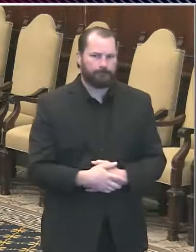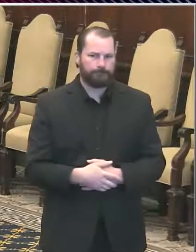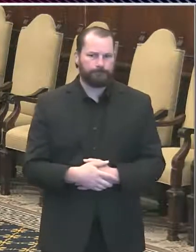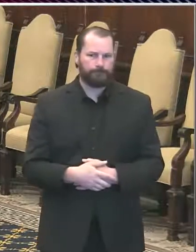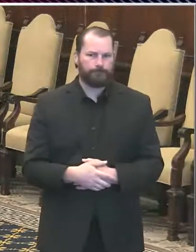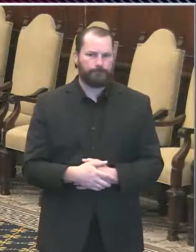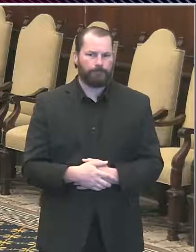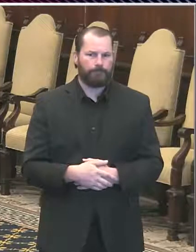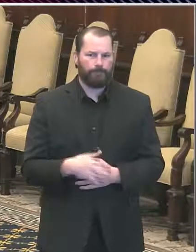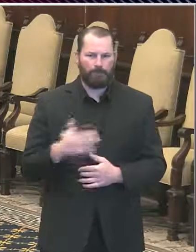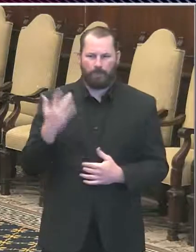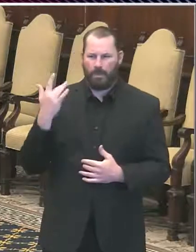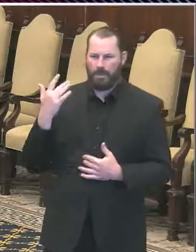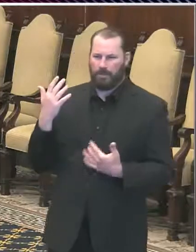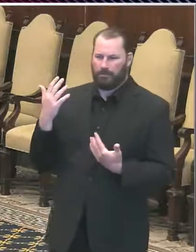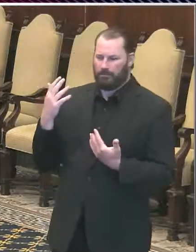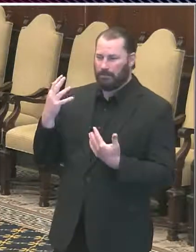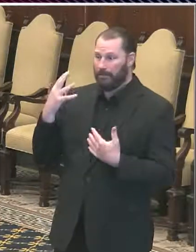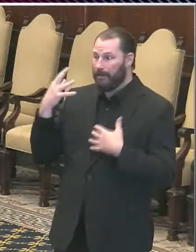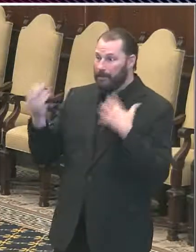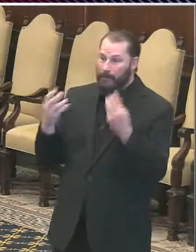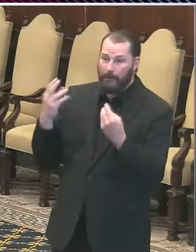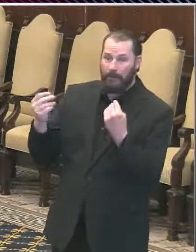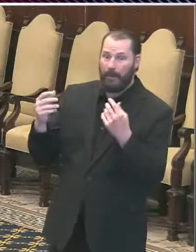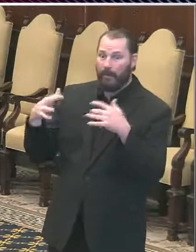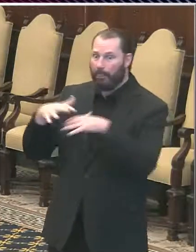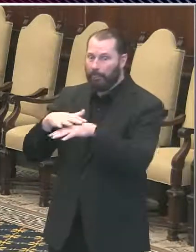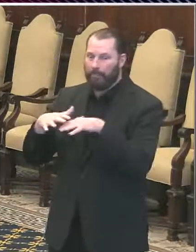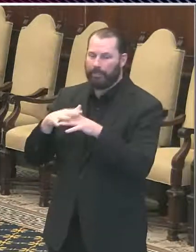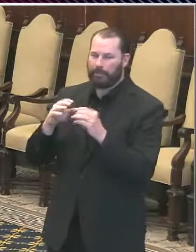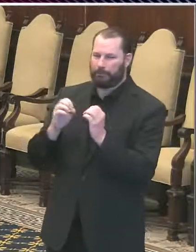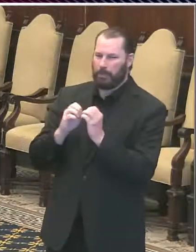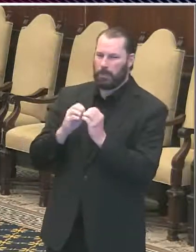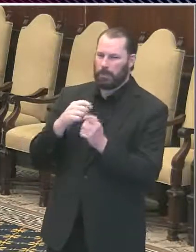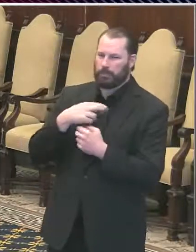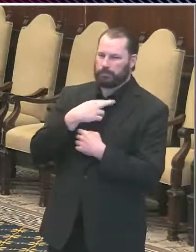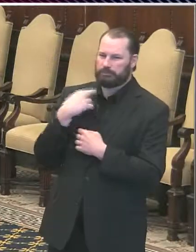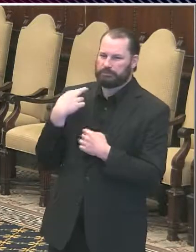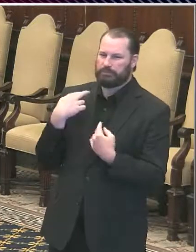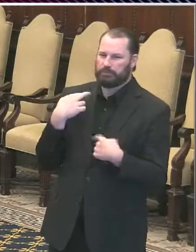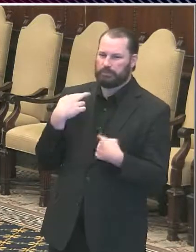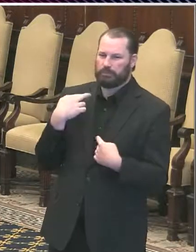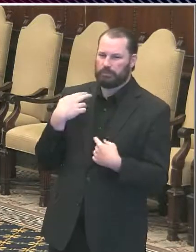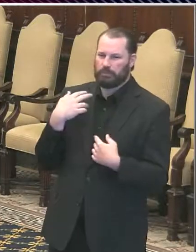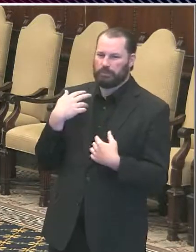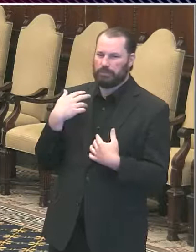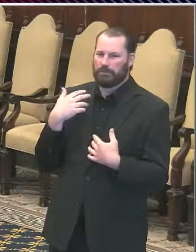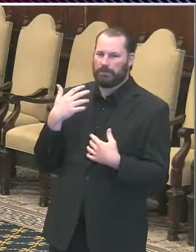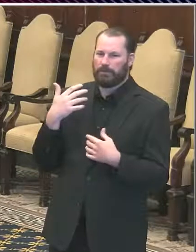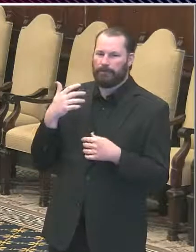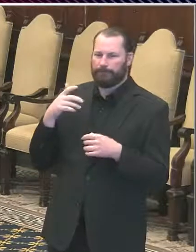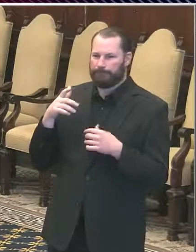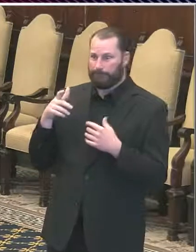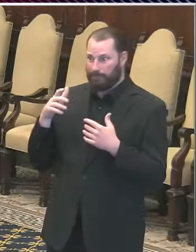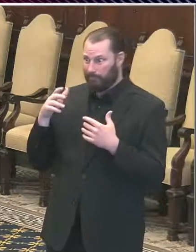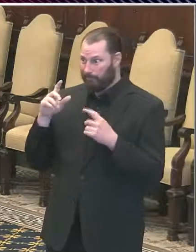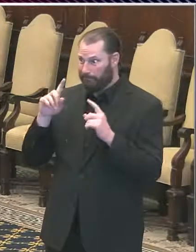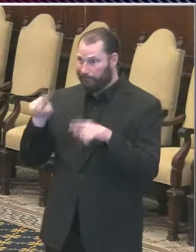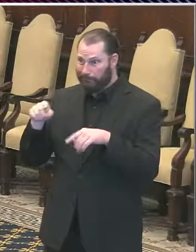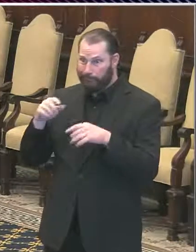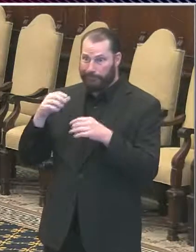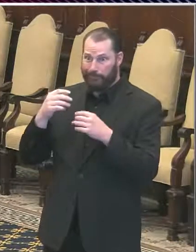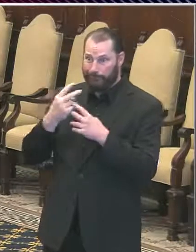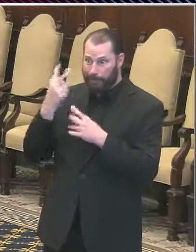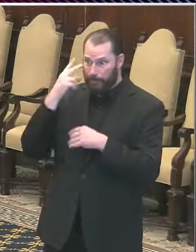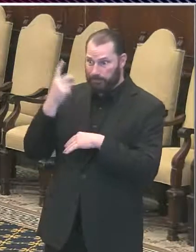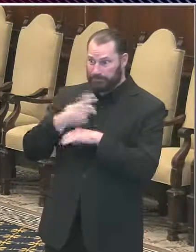Memorial Day weekend at the beach with a bunch of people on the boardwalk, not wearing masks, could be an awful lot of people together, so that's a fairly high risk that at least one